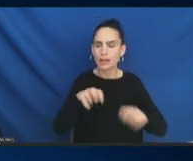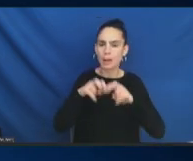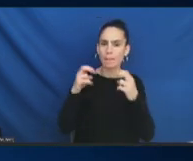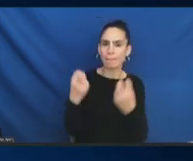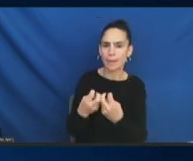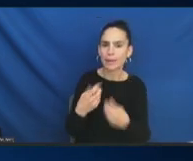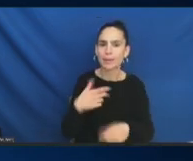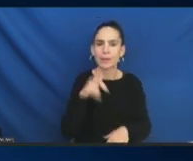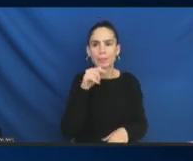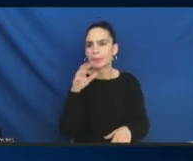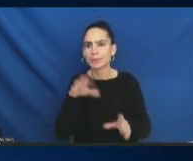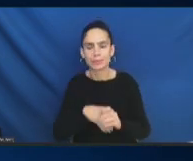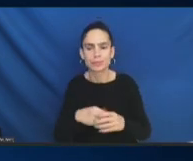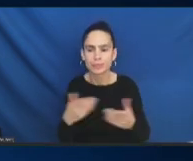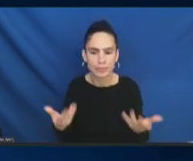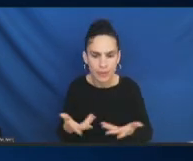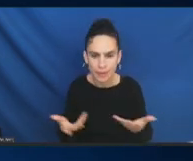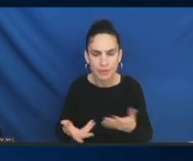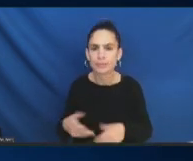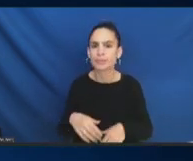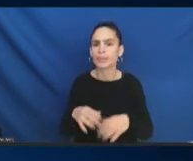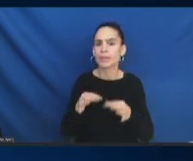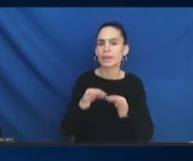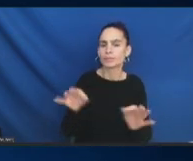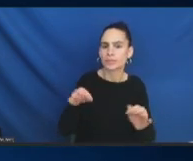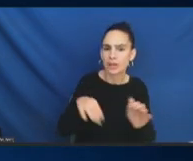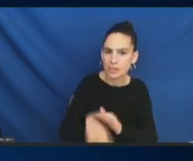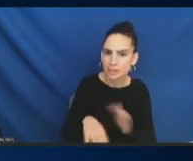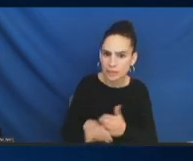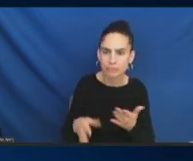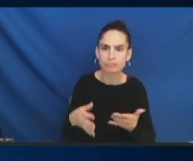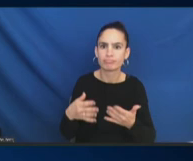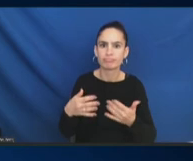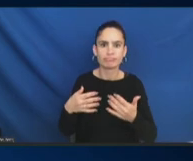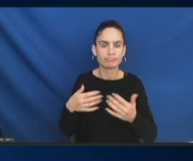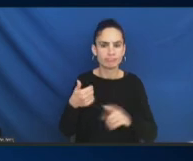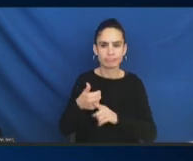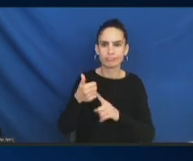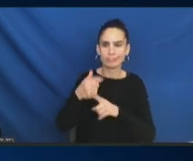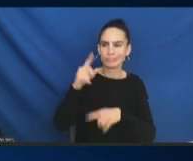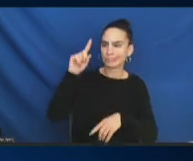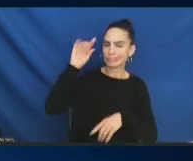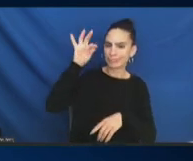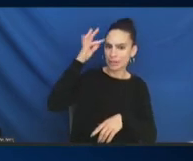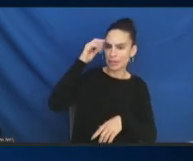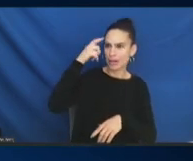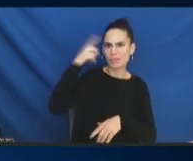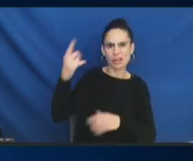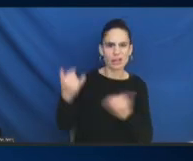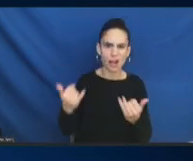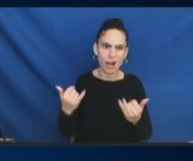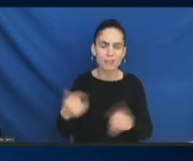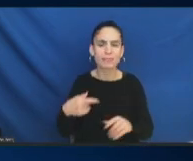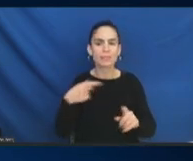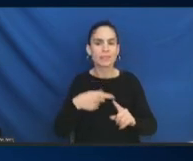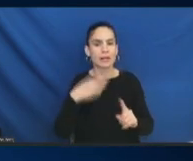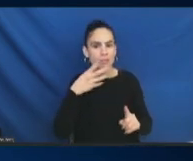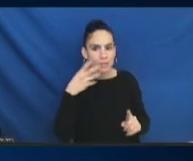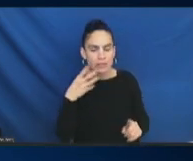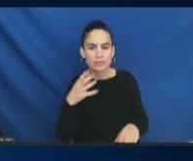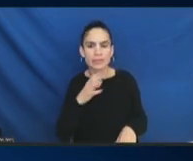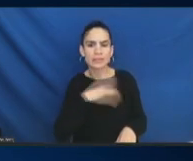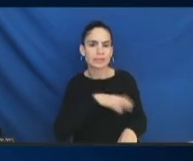Language access is moving in the federal government in certain places and immigration, citizenship status are not always the same things. But